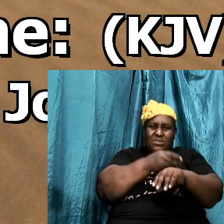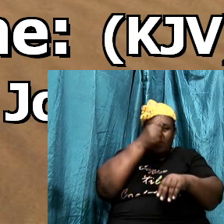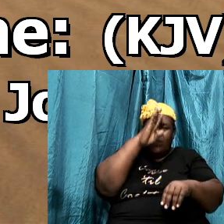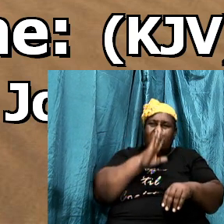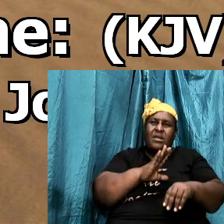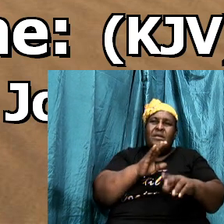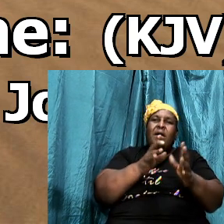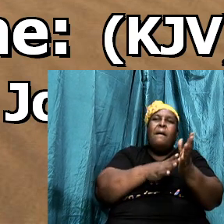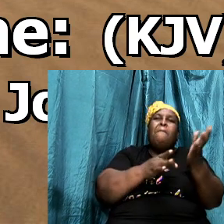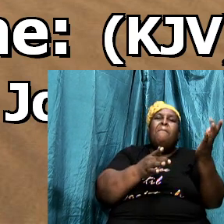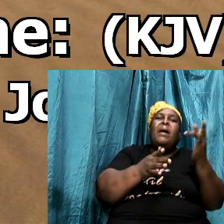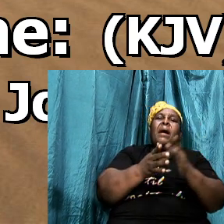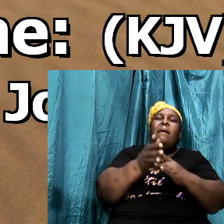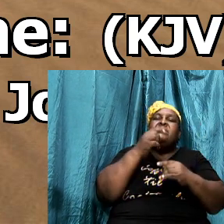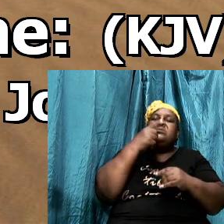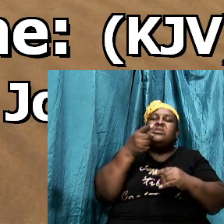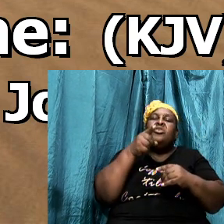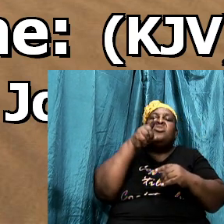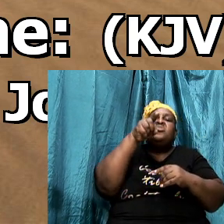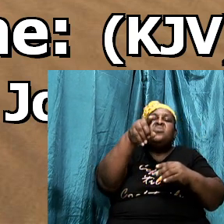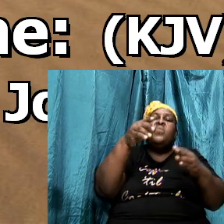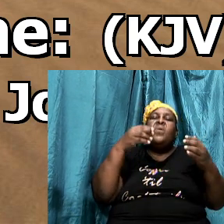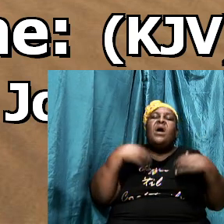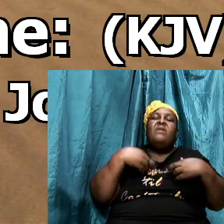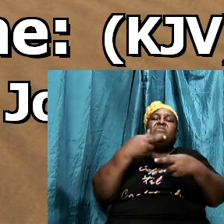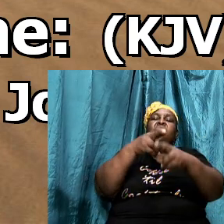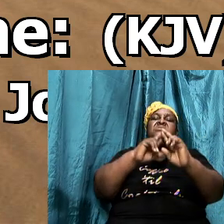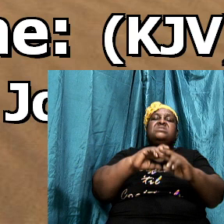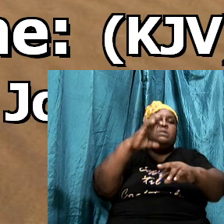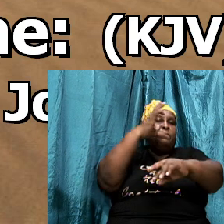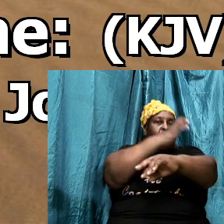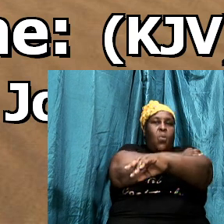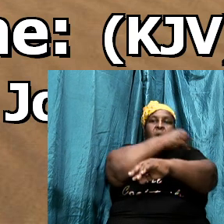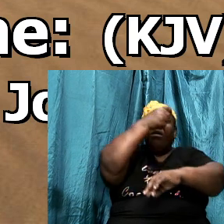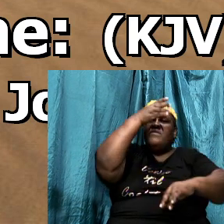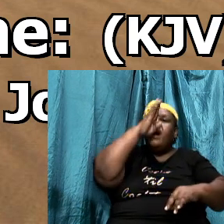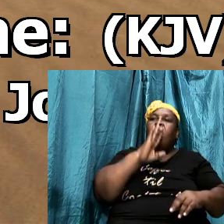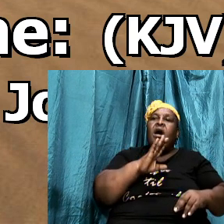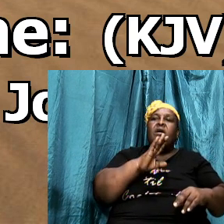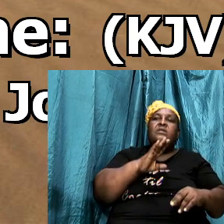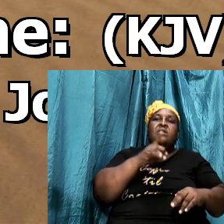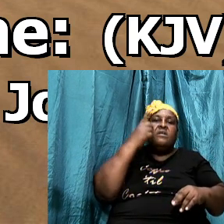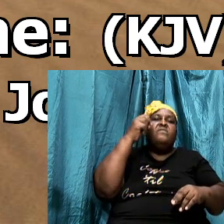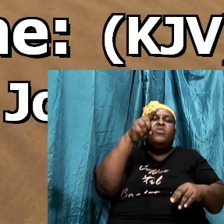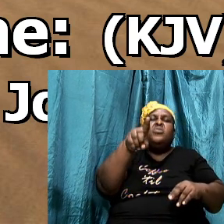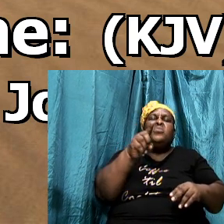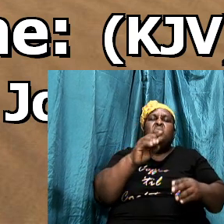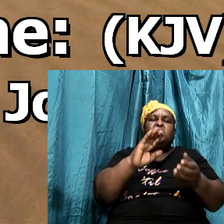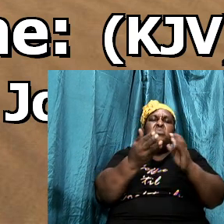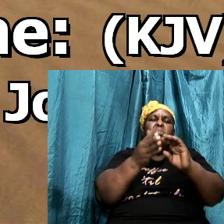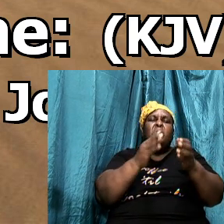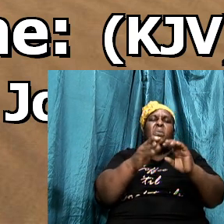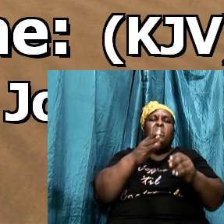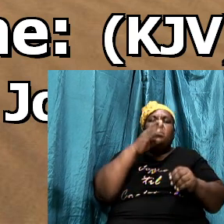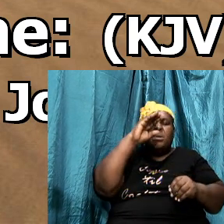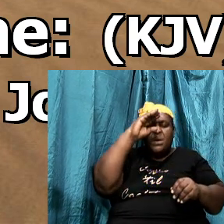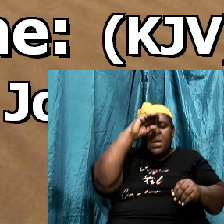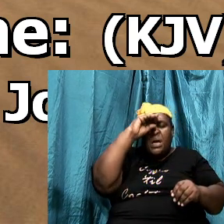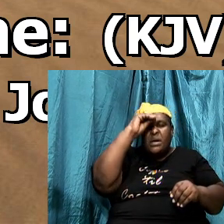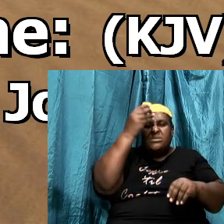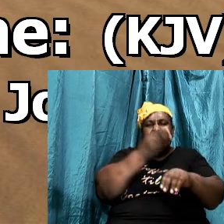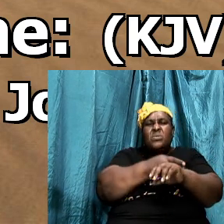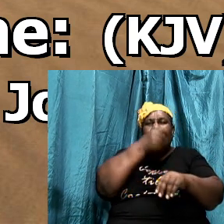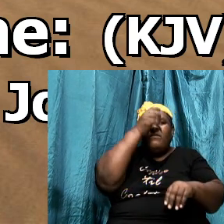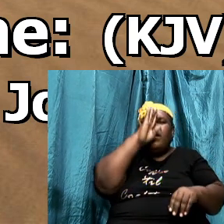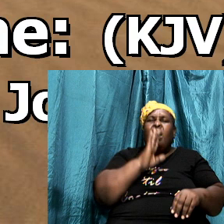you must receive the power from God in order to become a son of God that is why the Bible tells us but he